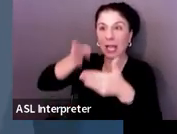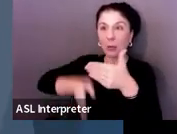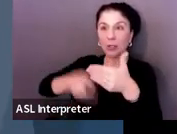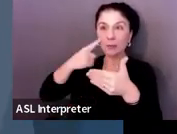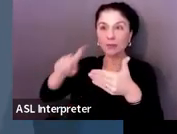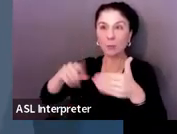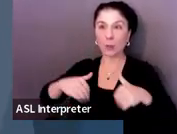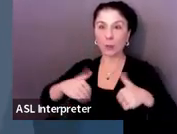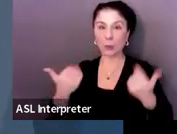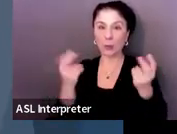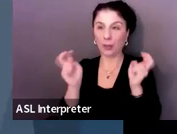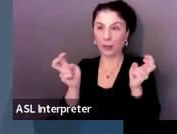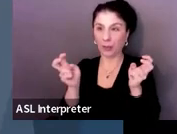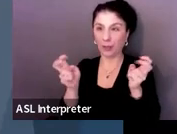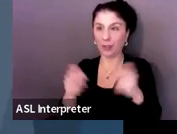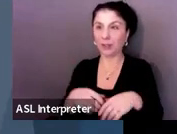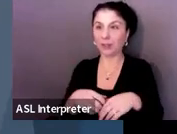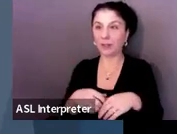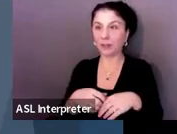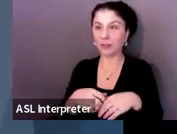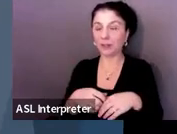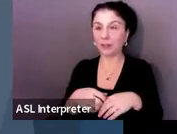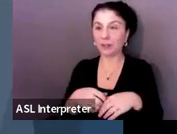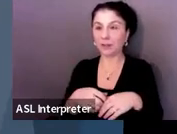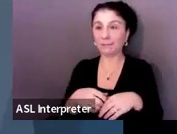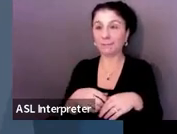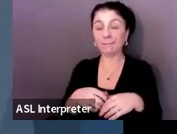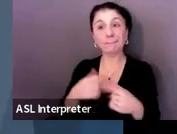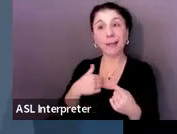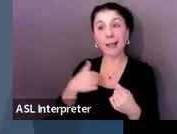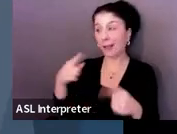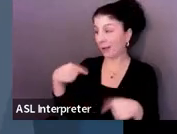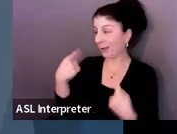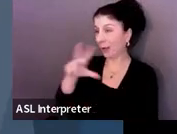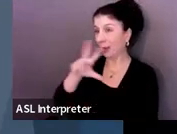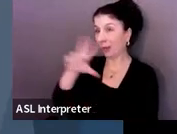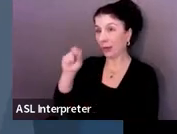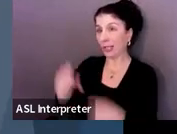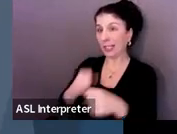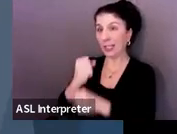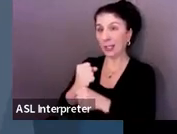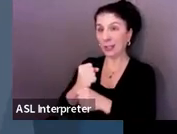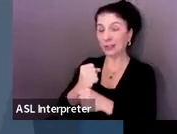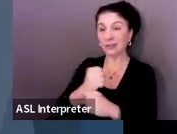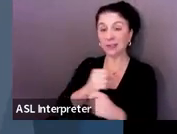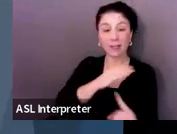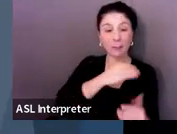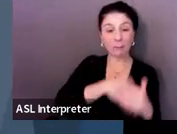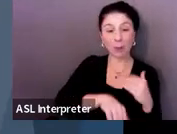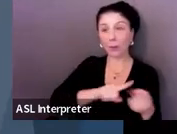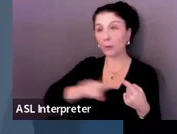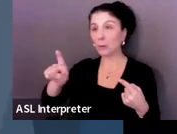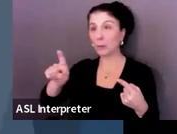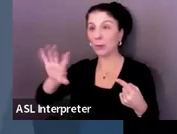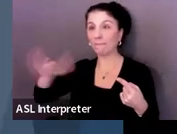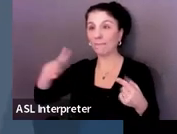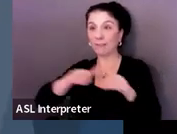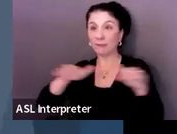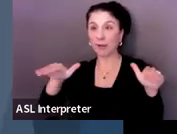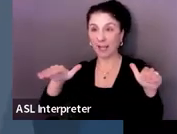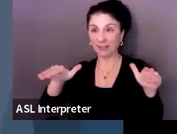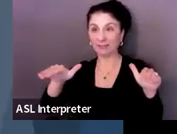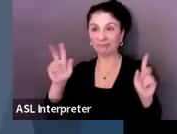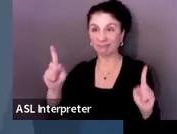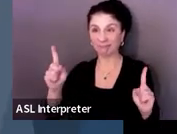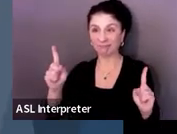and I only ever worked with the littles. The oldest I ever worked was fifth graders. And I never gave